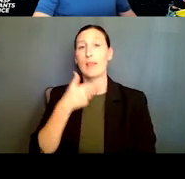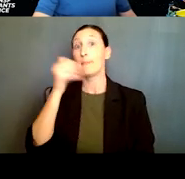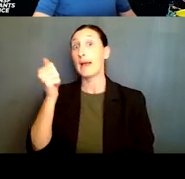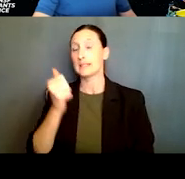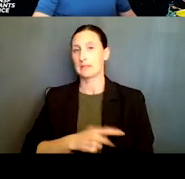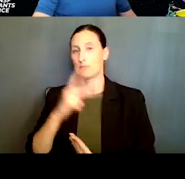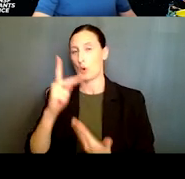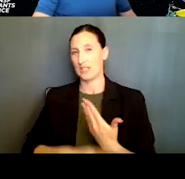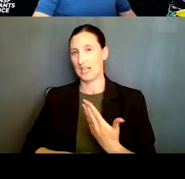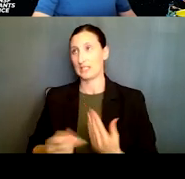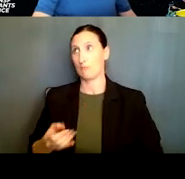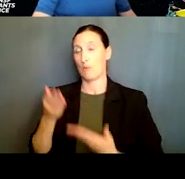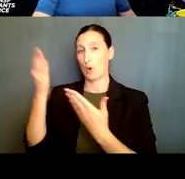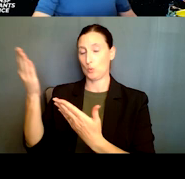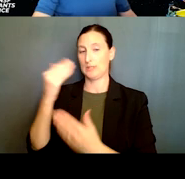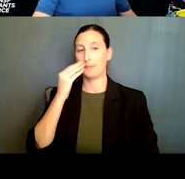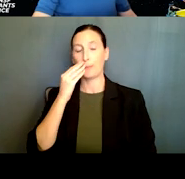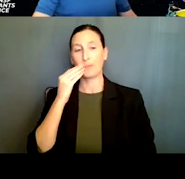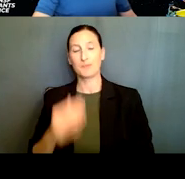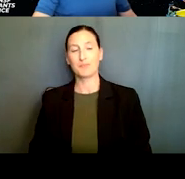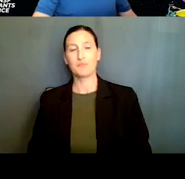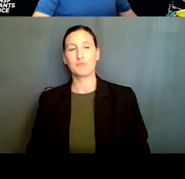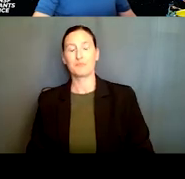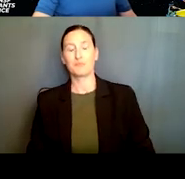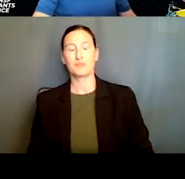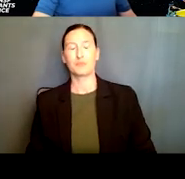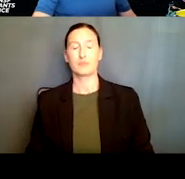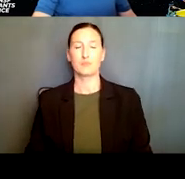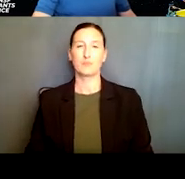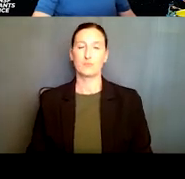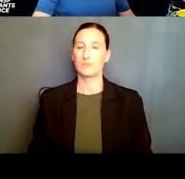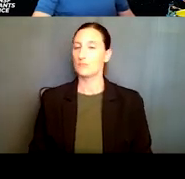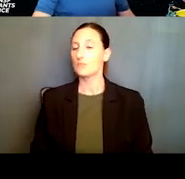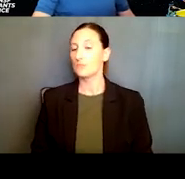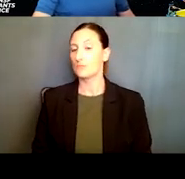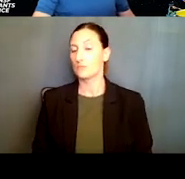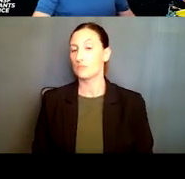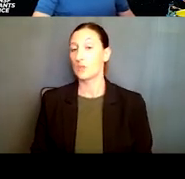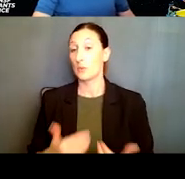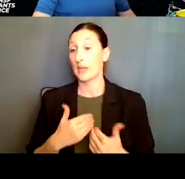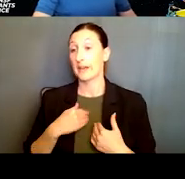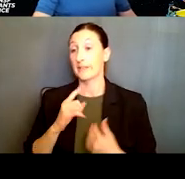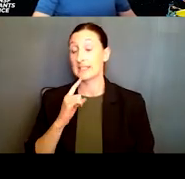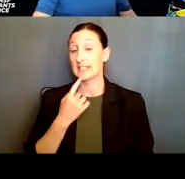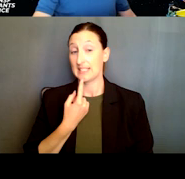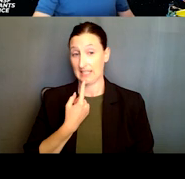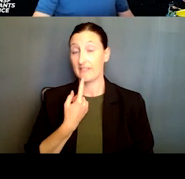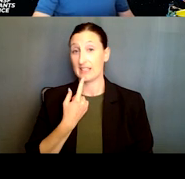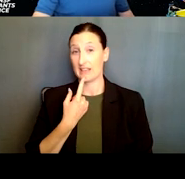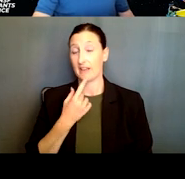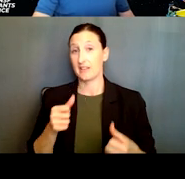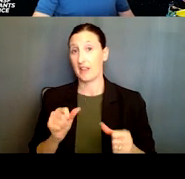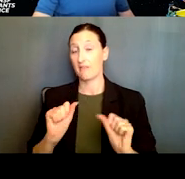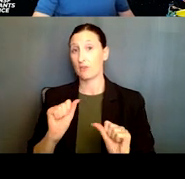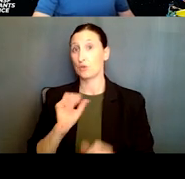proposed. We also have a significant concerted effort to engage with our